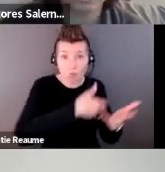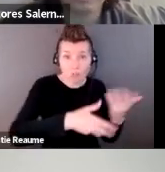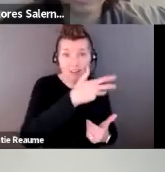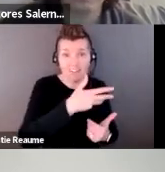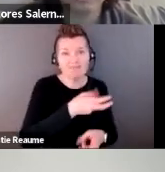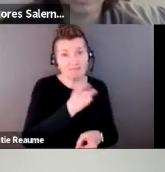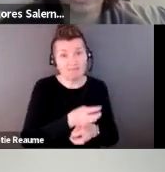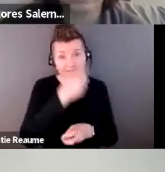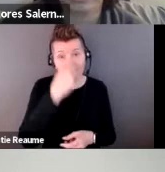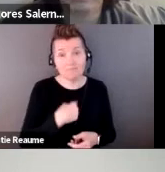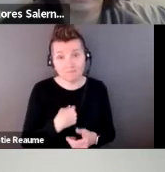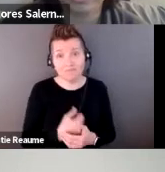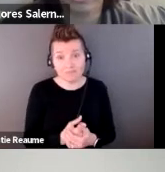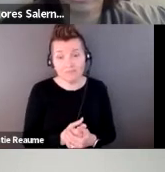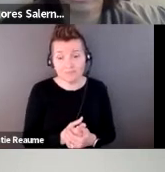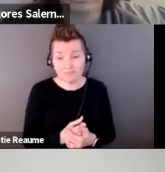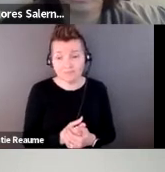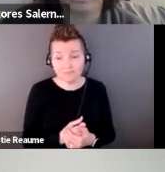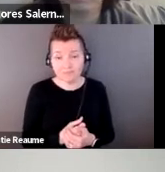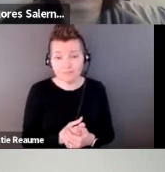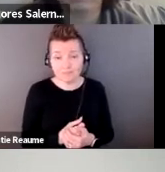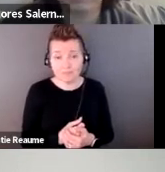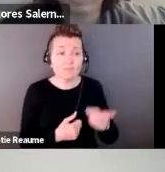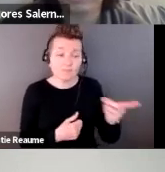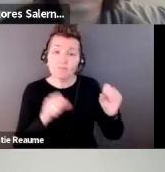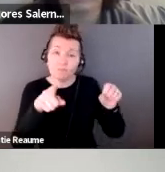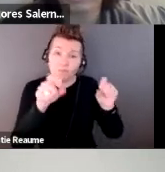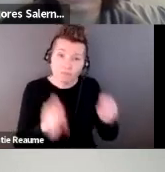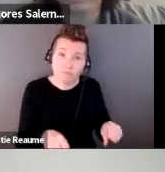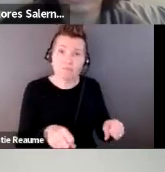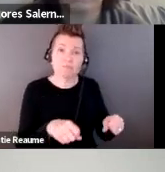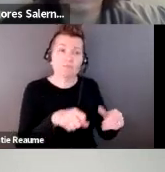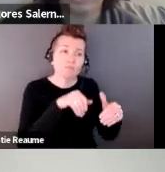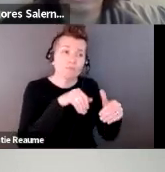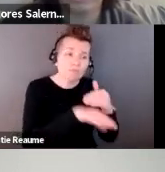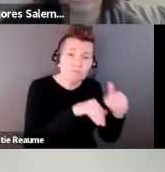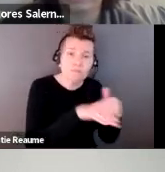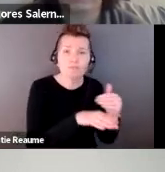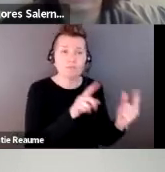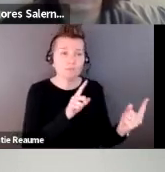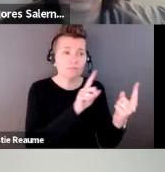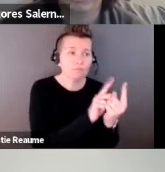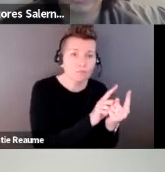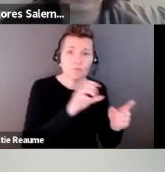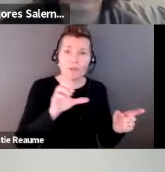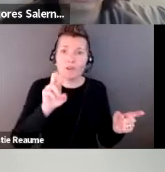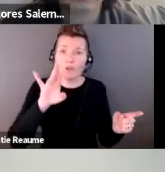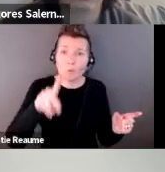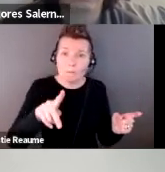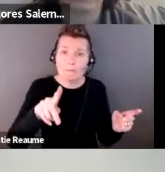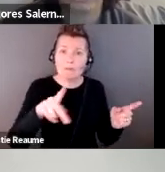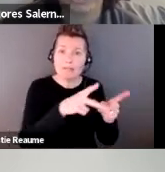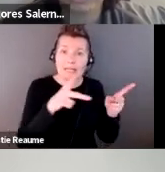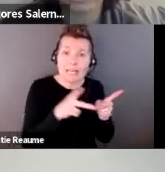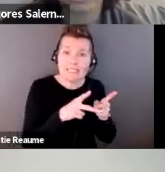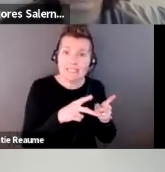There can be a level of access intimacy when I'm in a crypt space that doesn't see having needs as something to be suppressed.